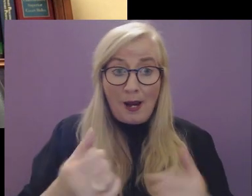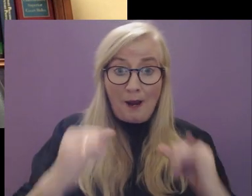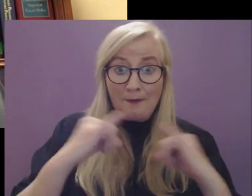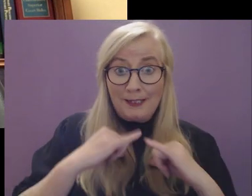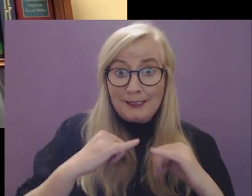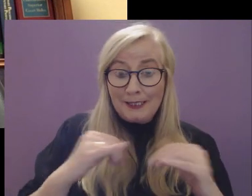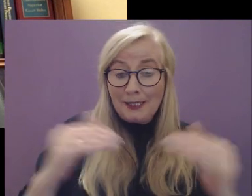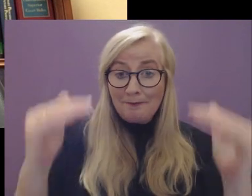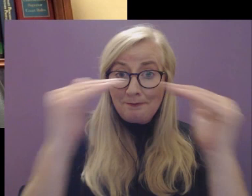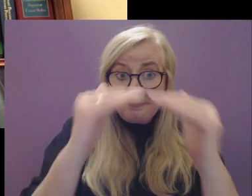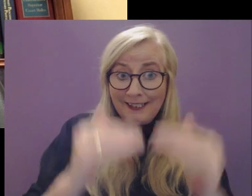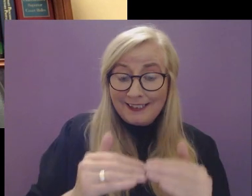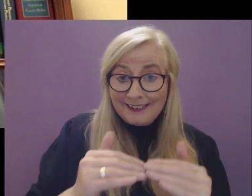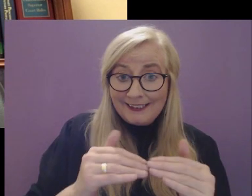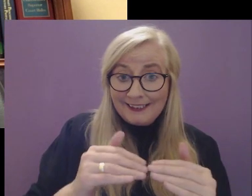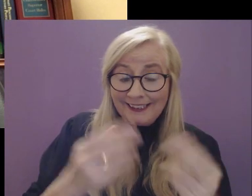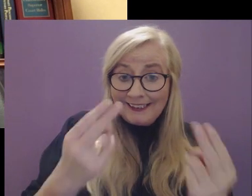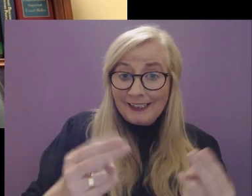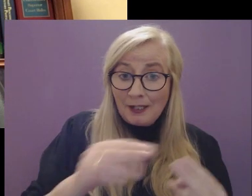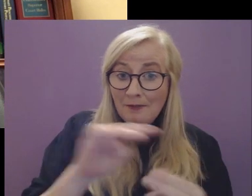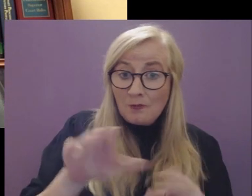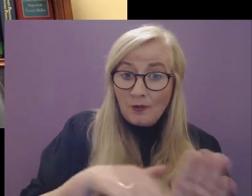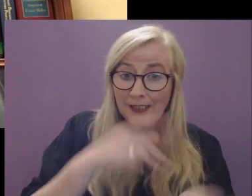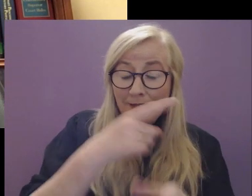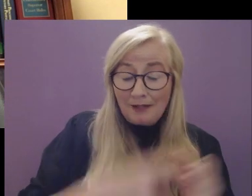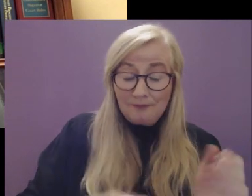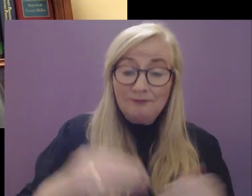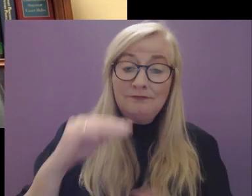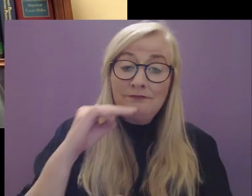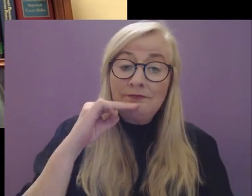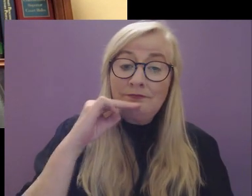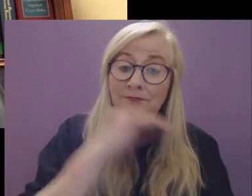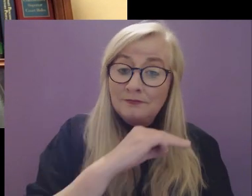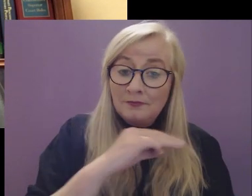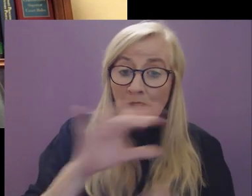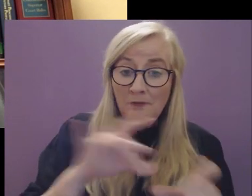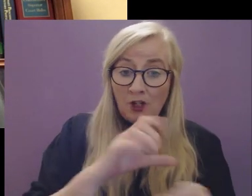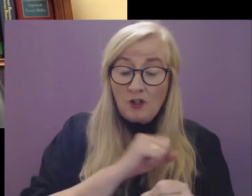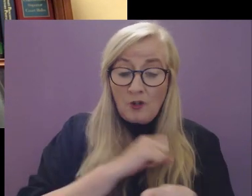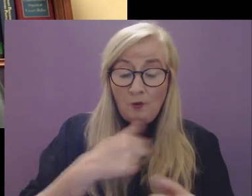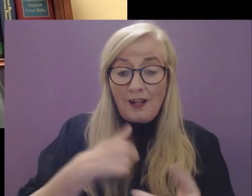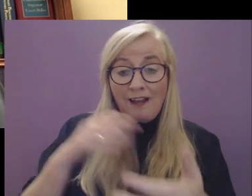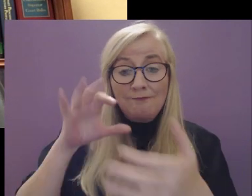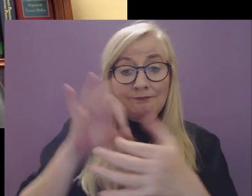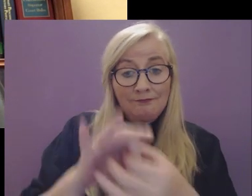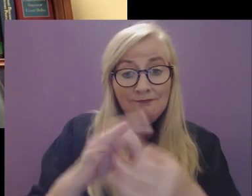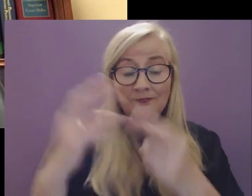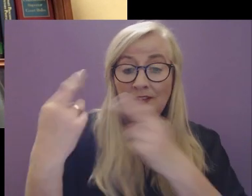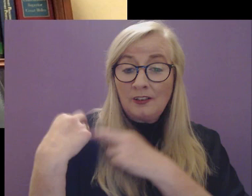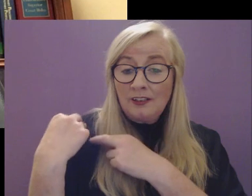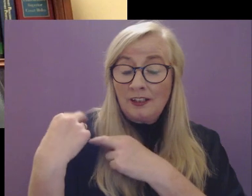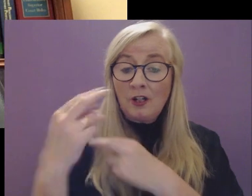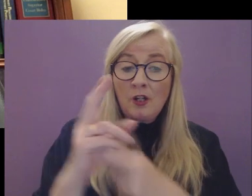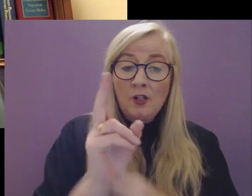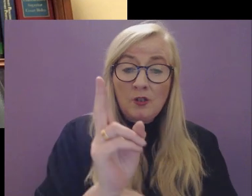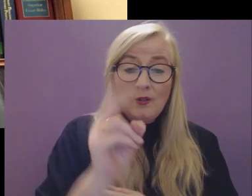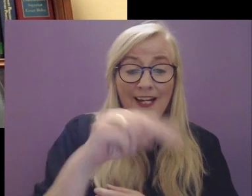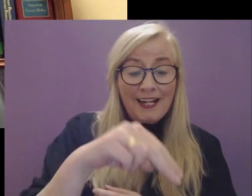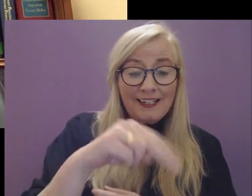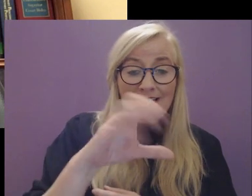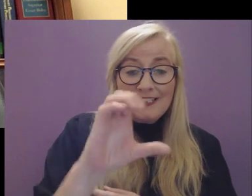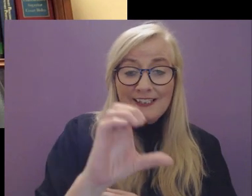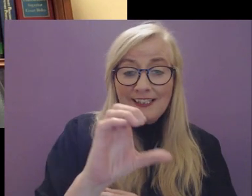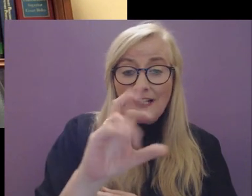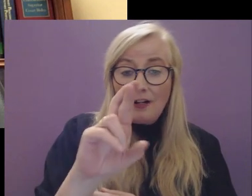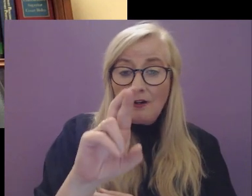ability to meet the needs of all people with disabilities is fundamental to realising our international obligations under the UN Convention